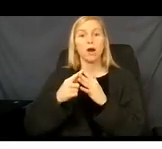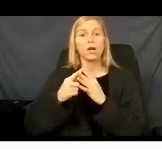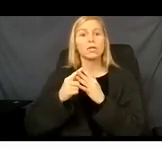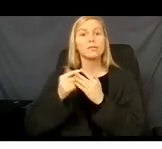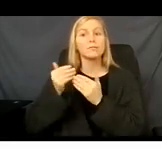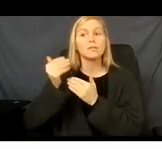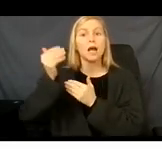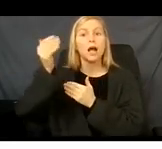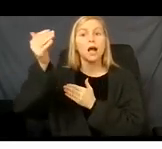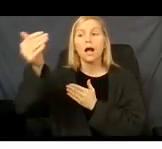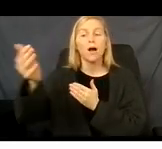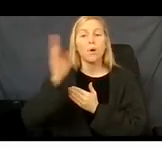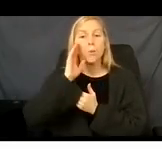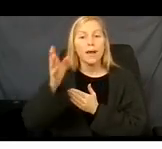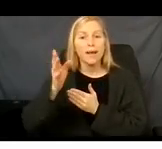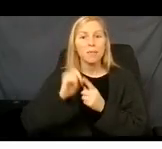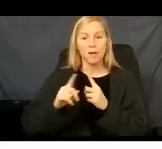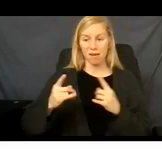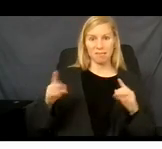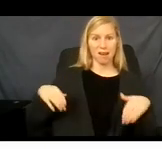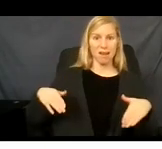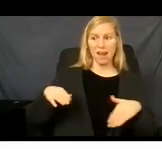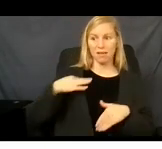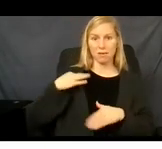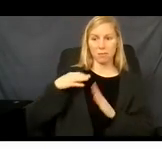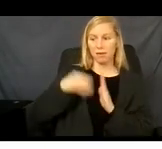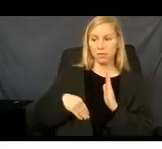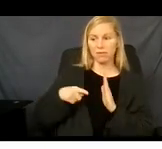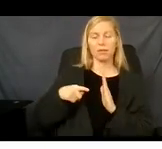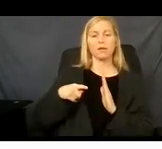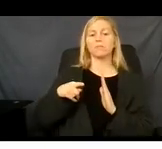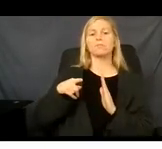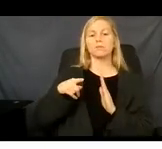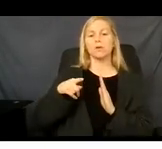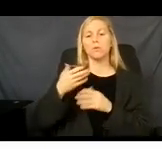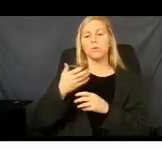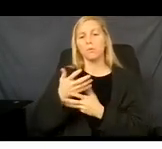income stating, I no longer earn this particular income. Okay.